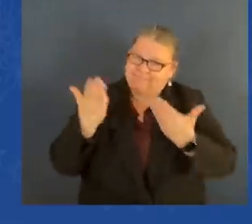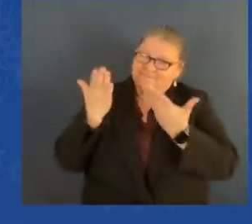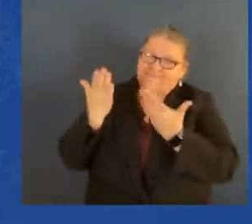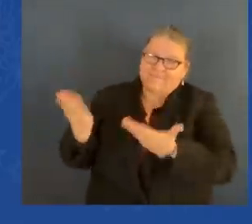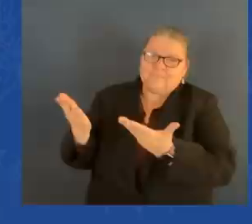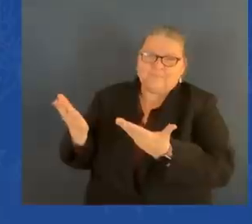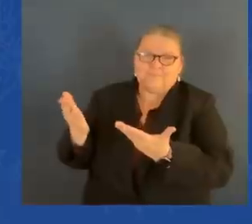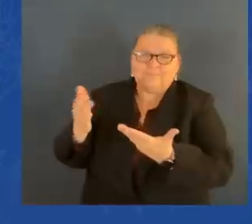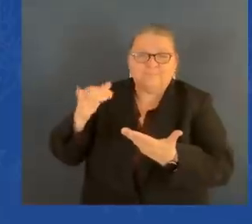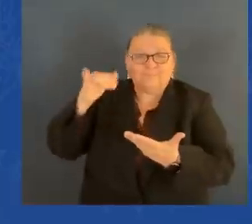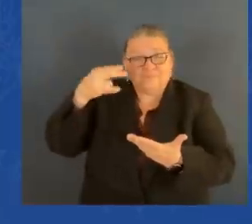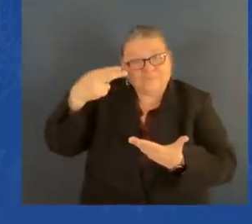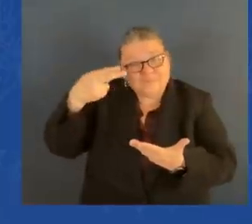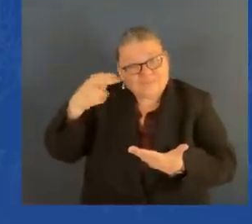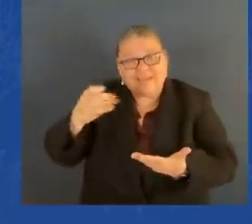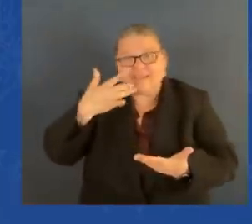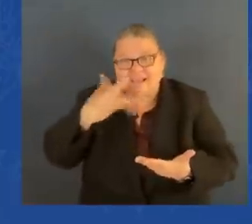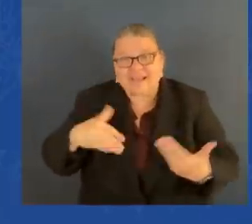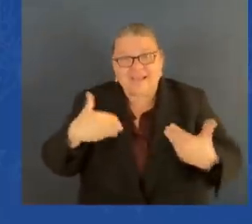God bless you, my dear friend.